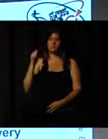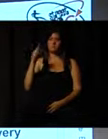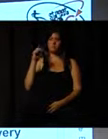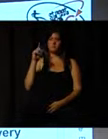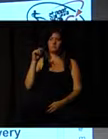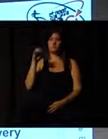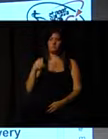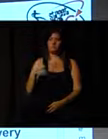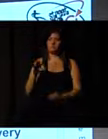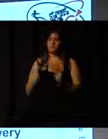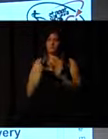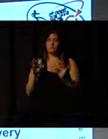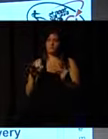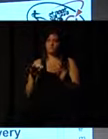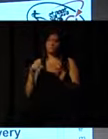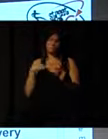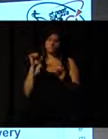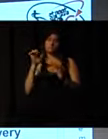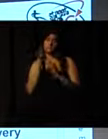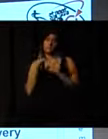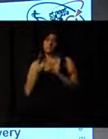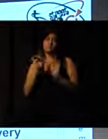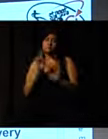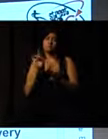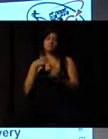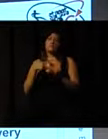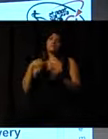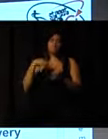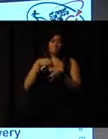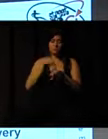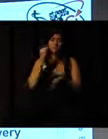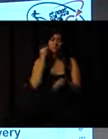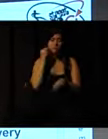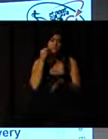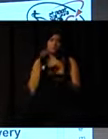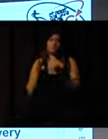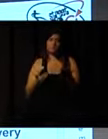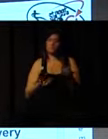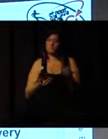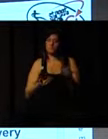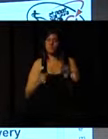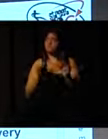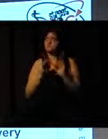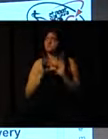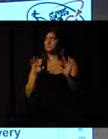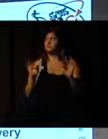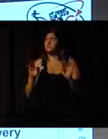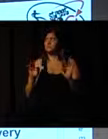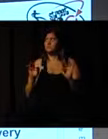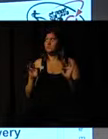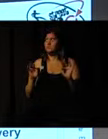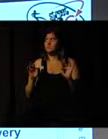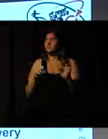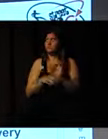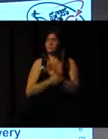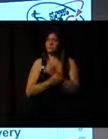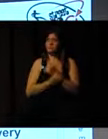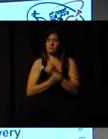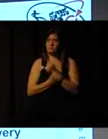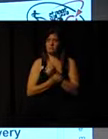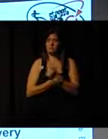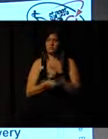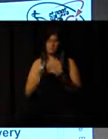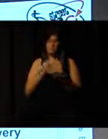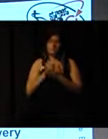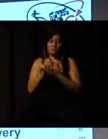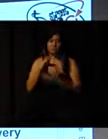develop our young people into volunteers. So very much driven from within our communities. We don't have people coming